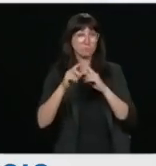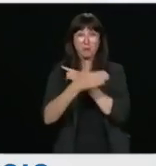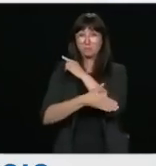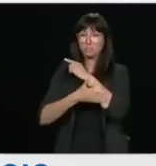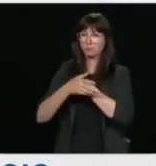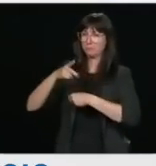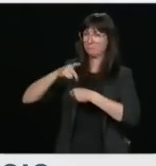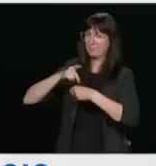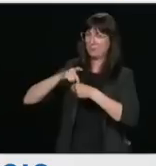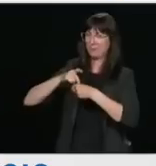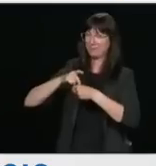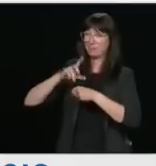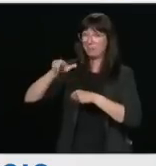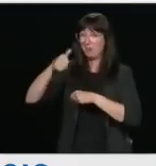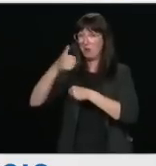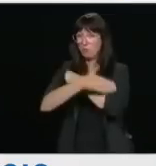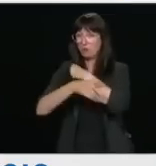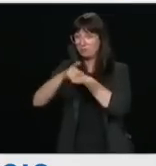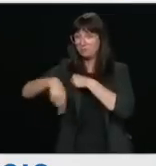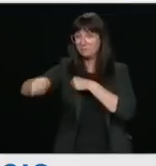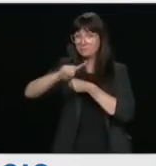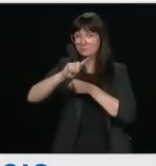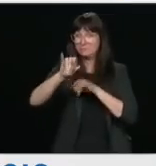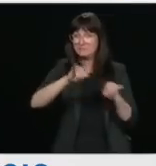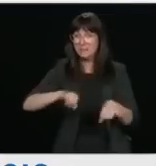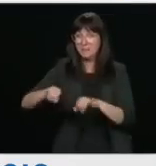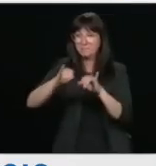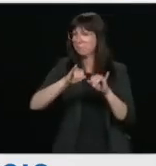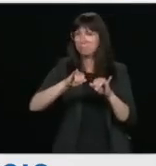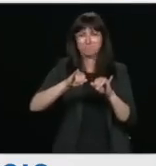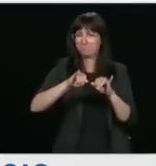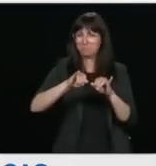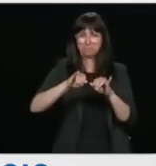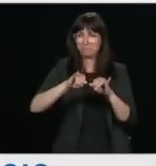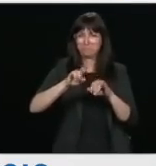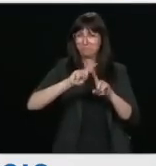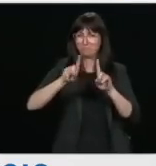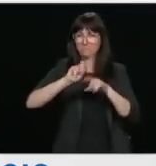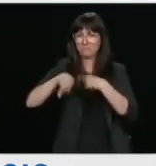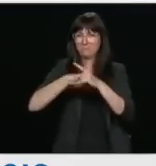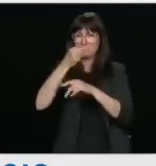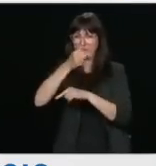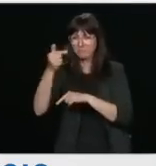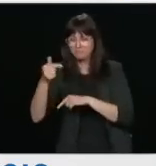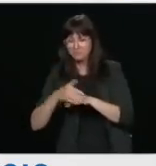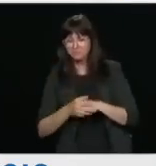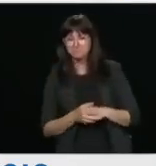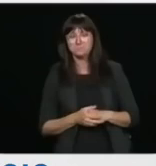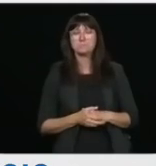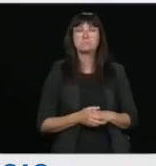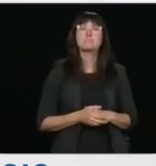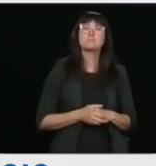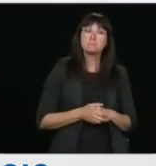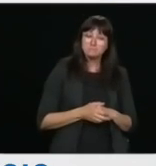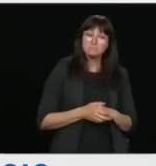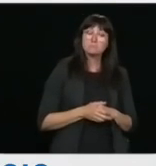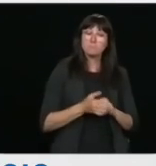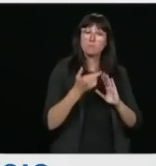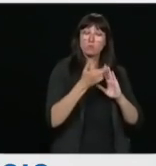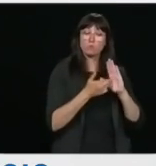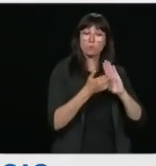operate in intelligence. We, as ministers, have said, the rule of law is absolutely fundamental to what we do.